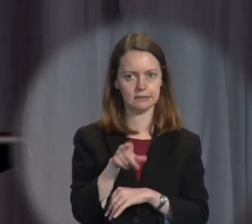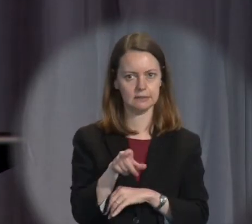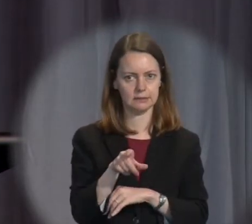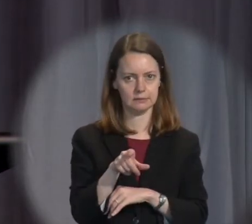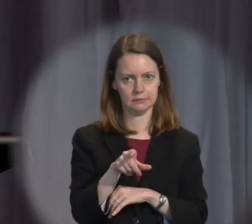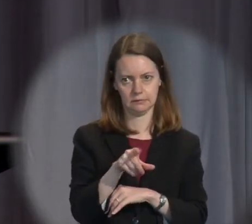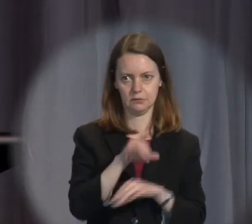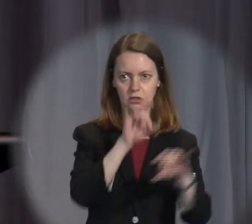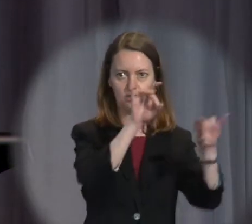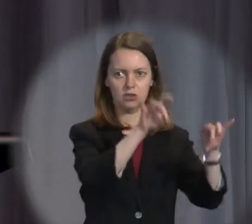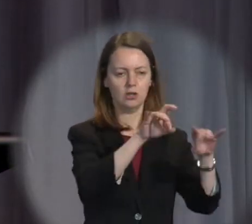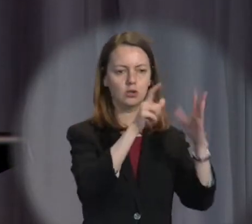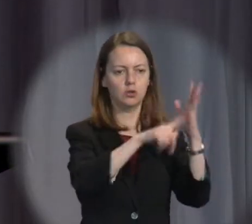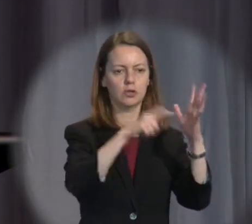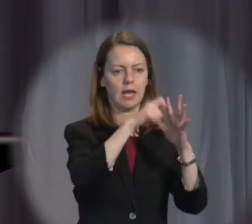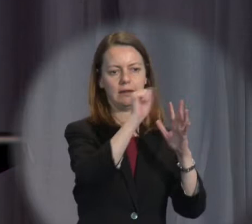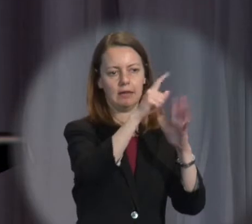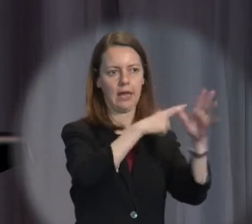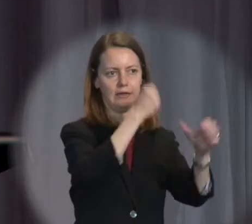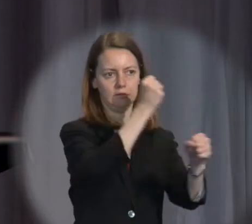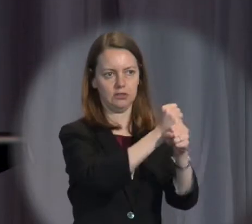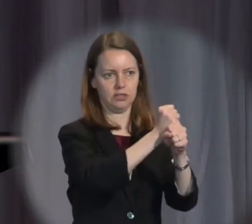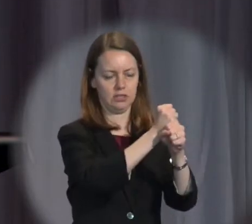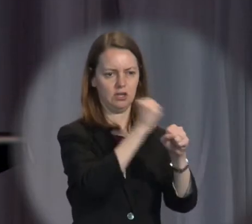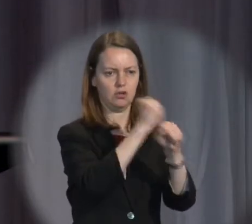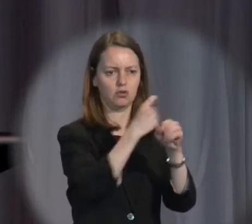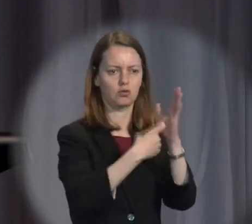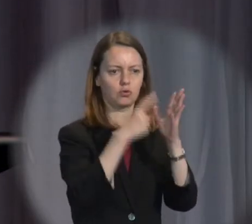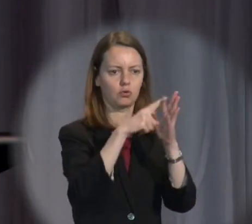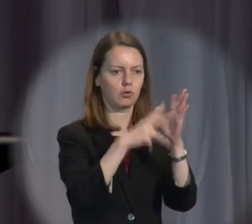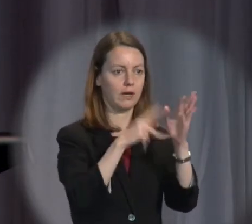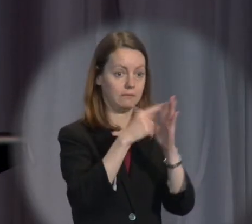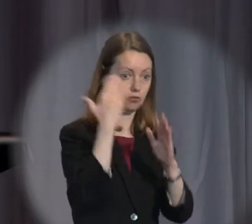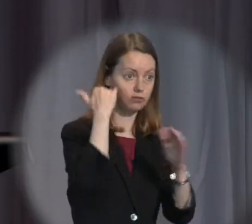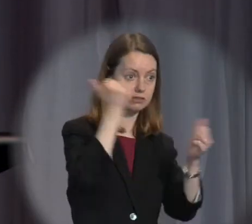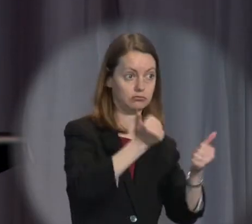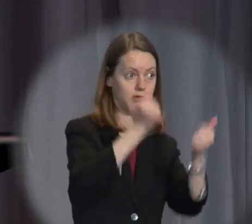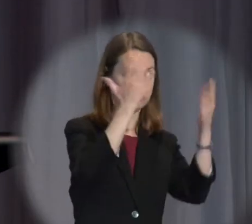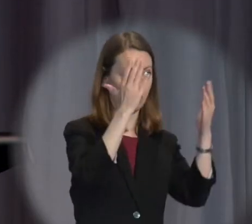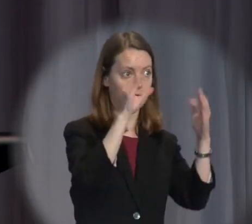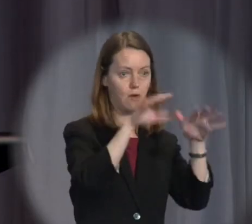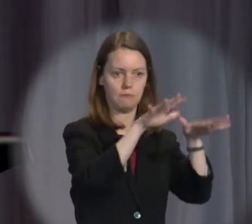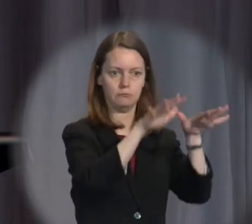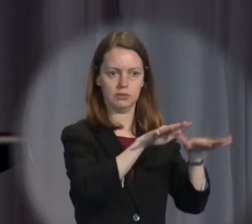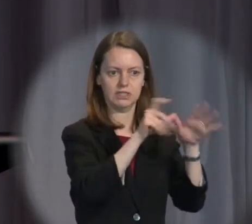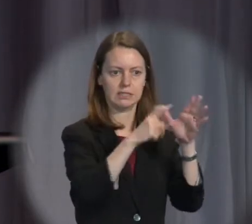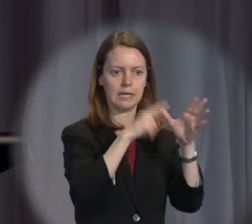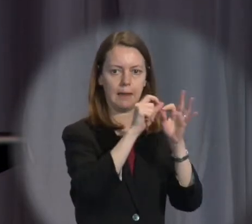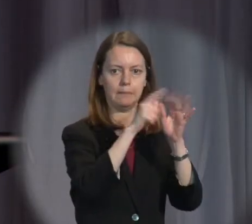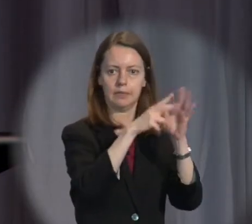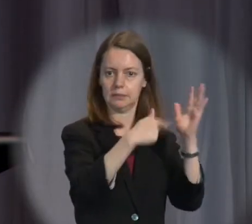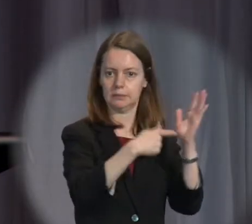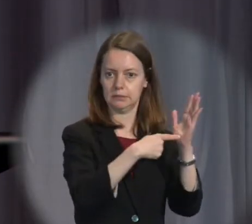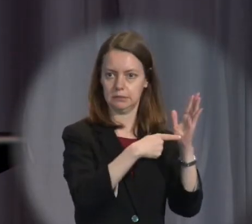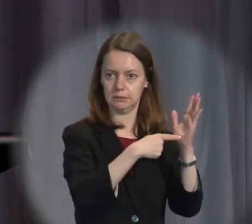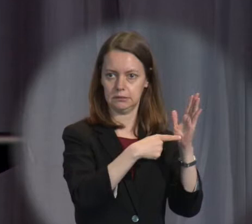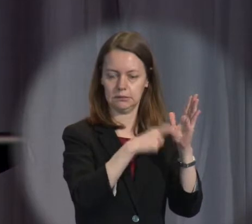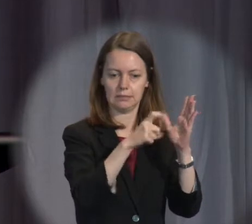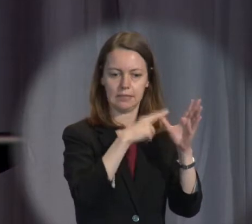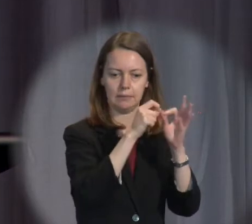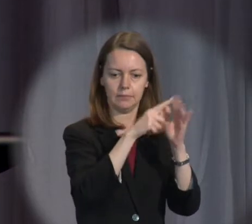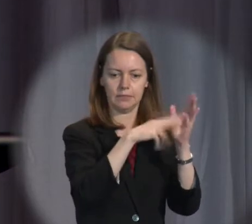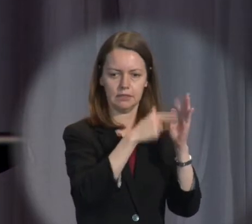Honourable Grieve, whom you might know has just resigned from the British Cabinet because